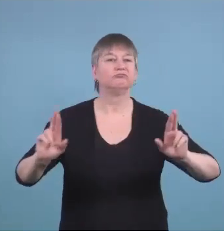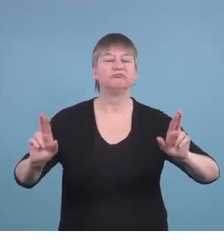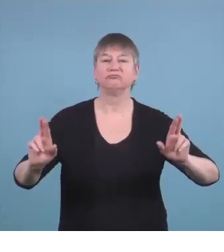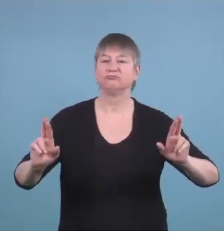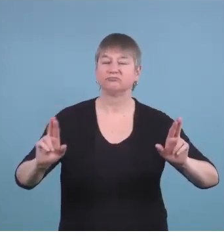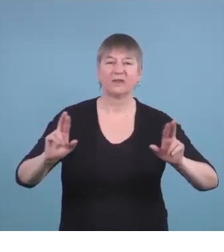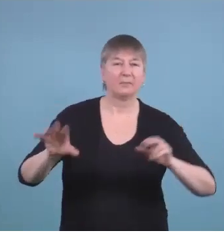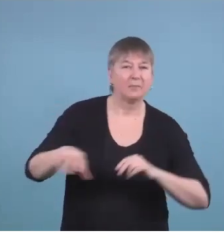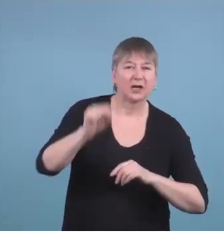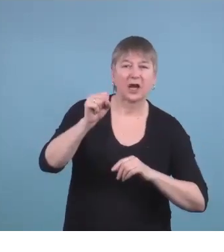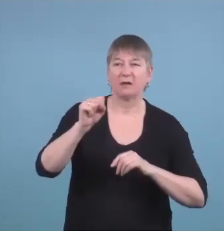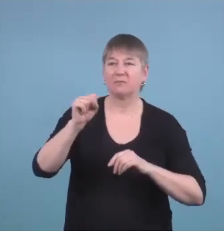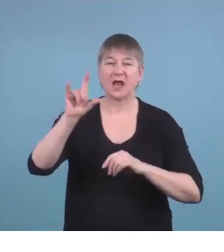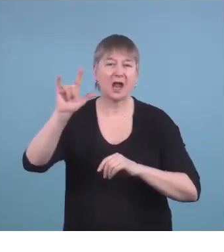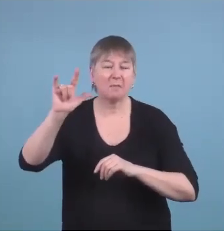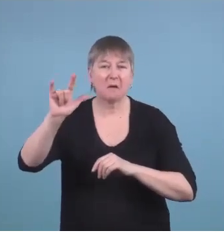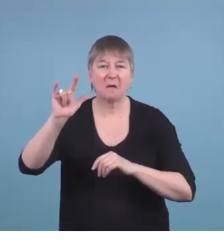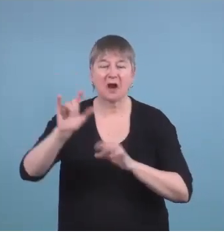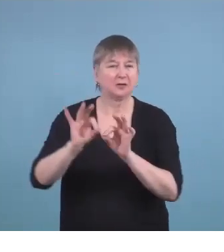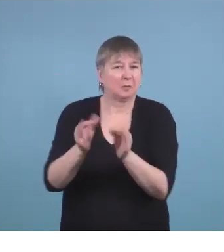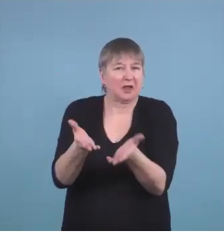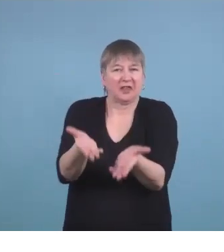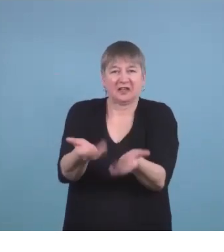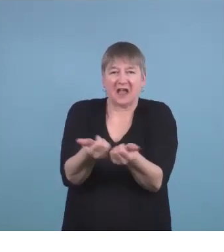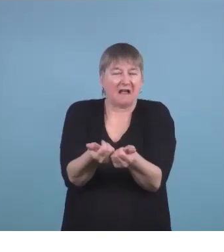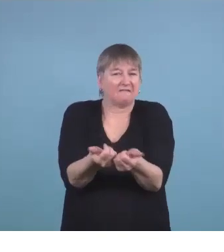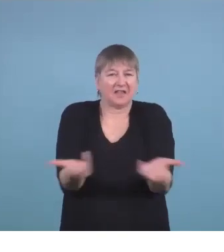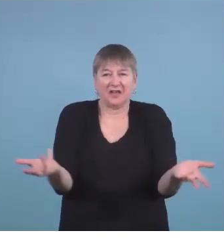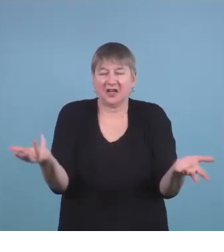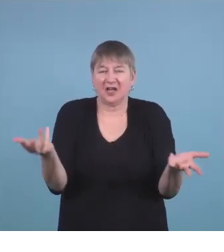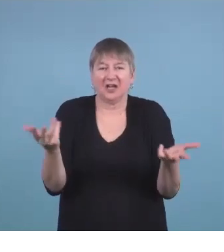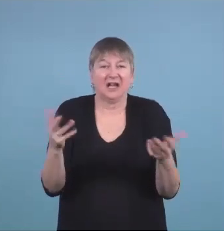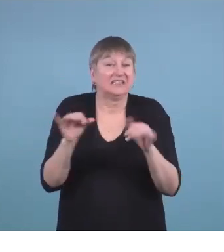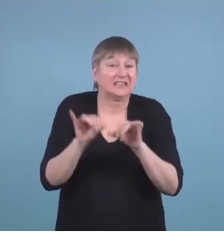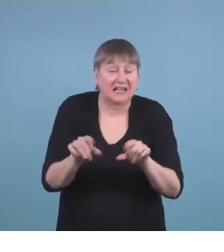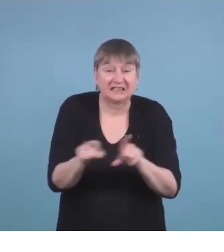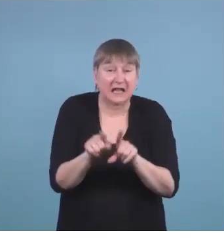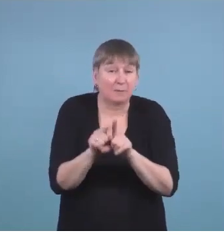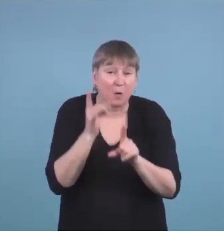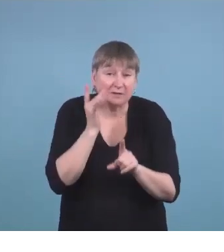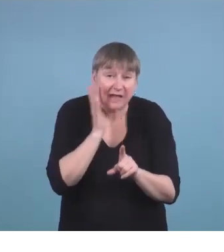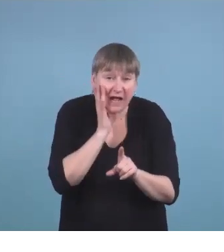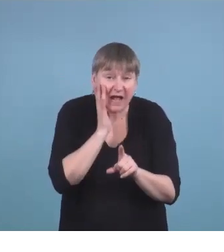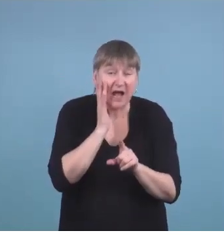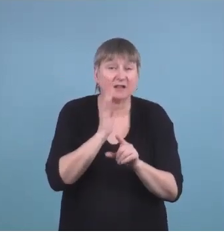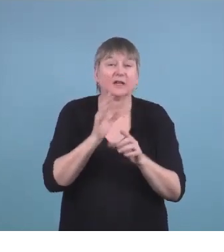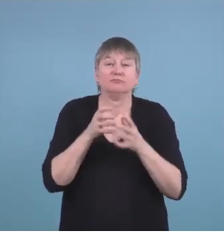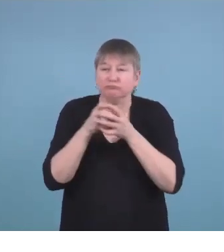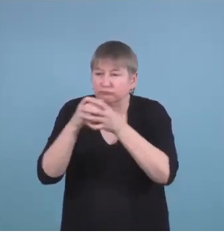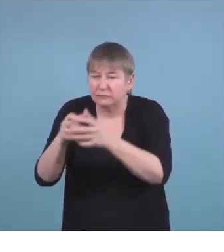picked up from the airport there's interpreters there everything they all stay at the same hotel they go to the same restaurants